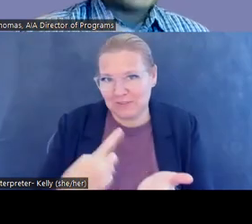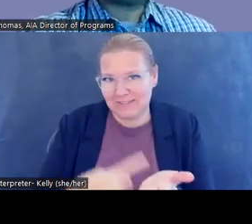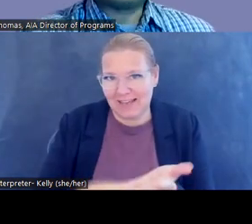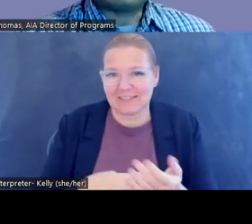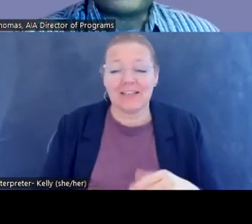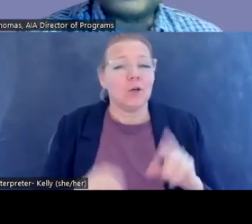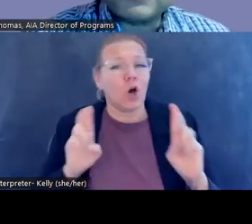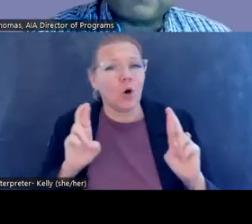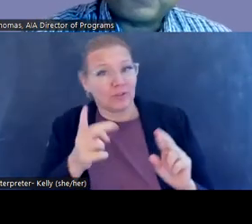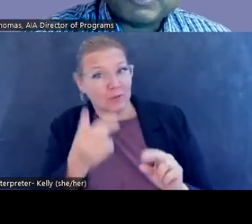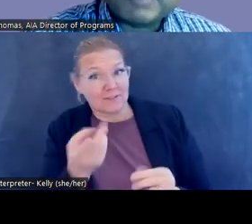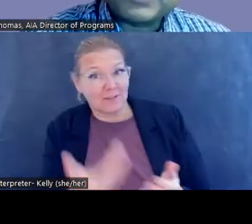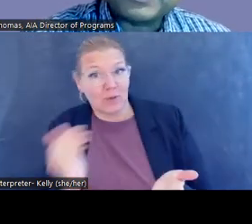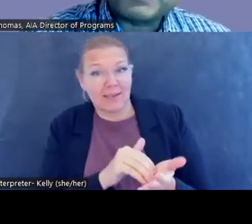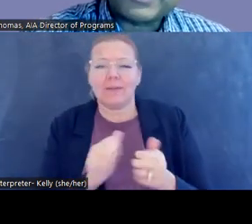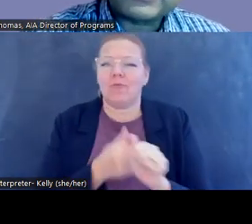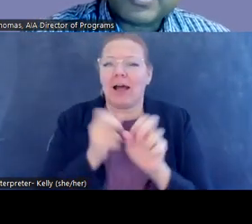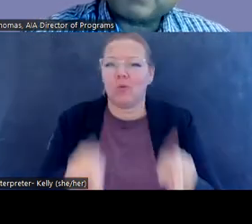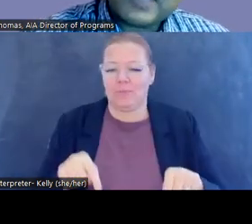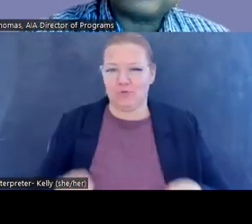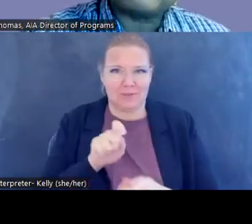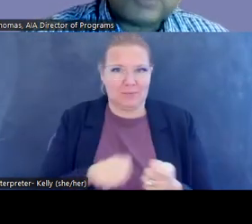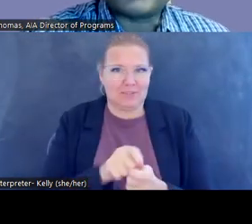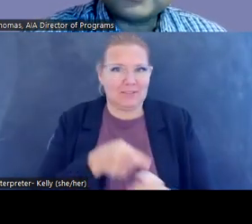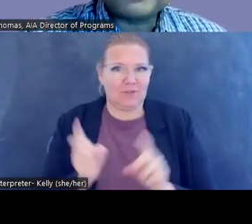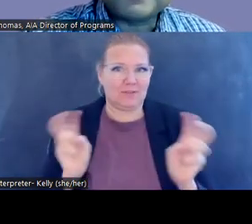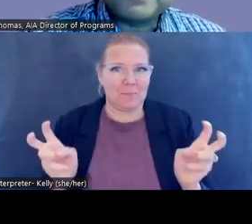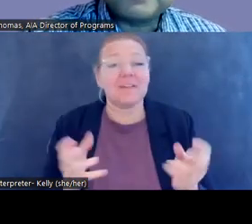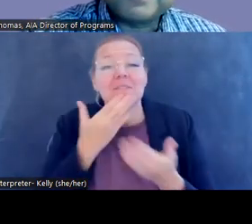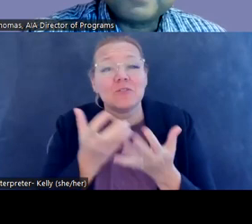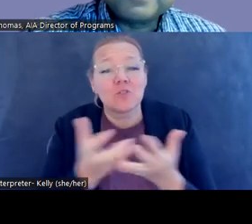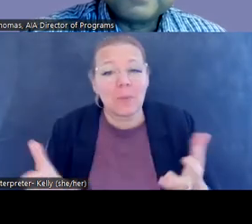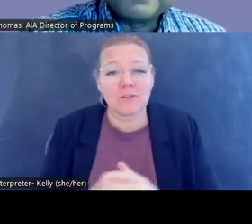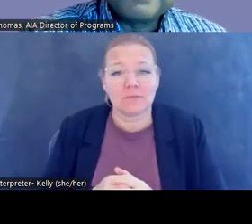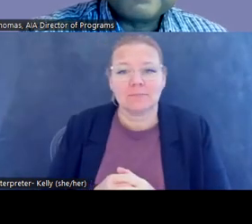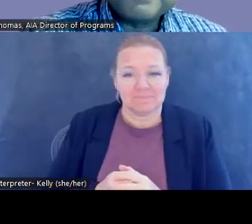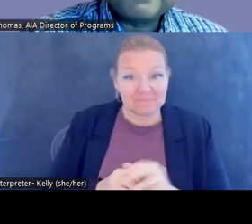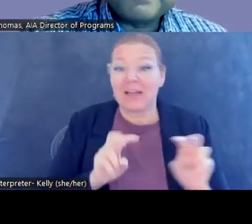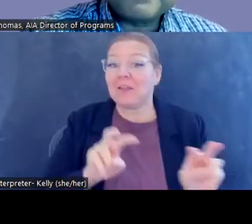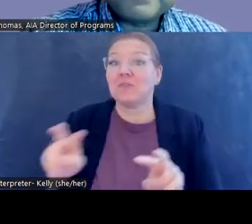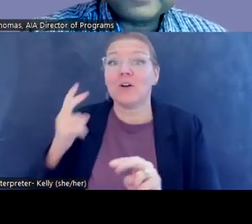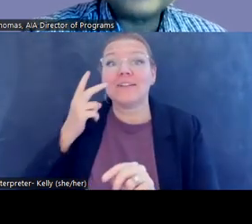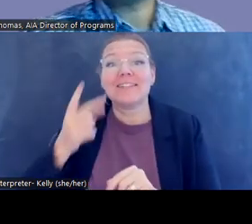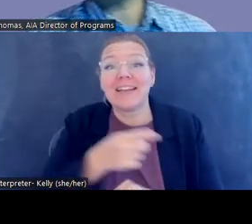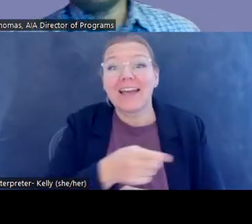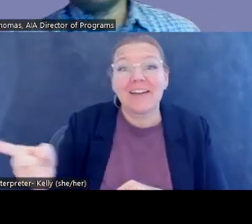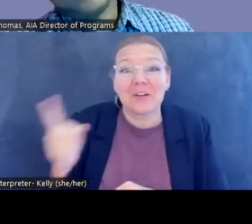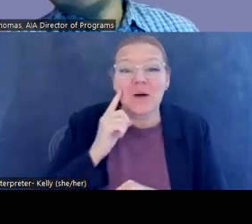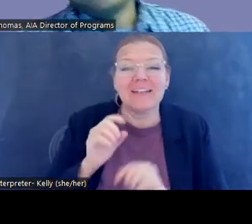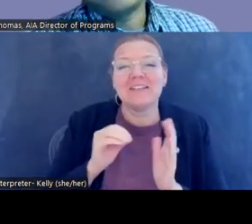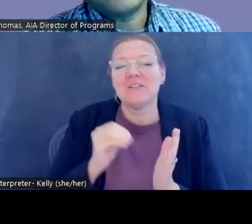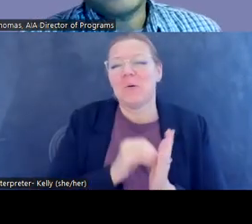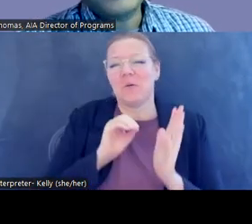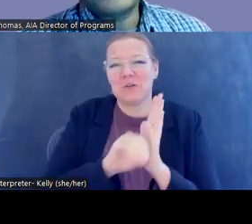back at some point and do a follow-up to this particular talk, but thank you so much. And look forward to seeing everyone in New Orleans. I hope so. Yes.